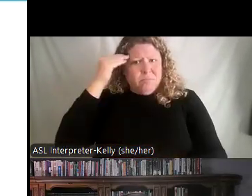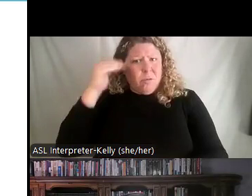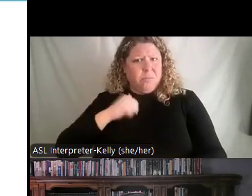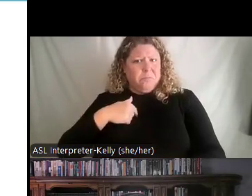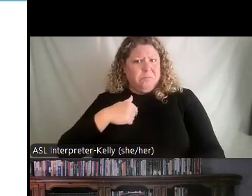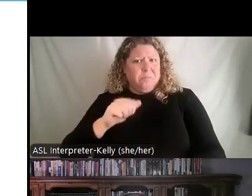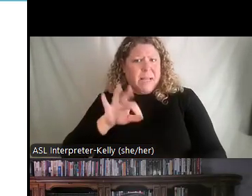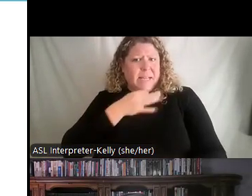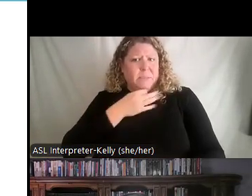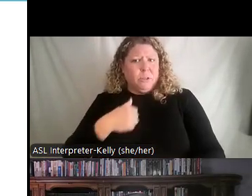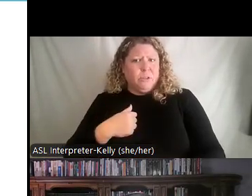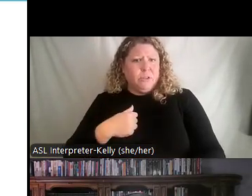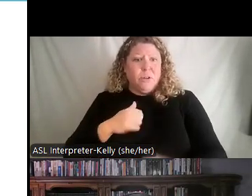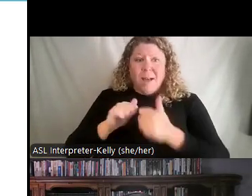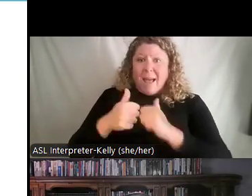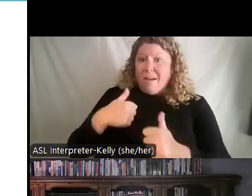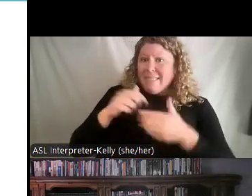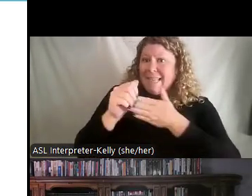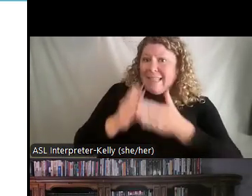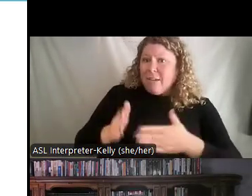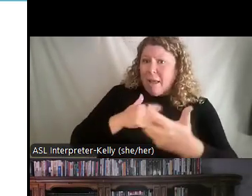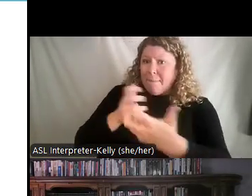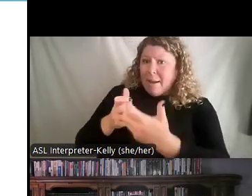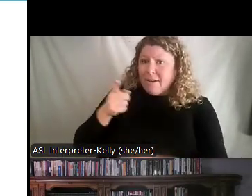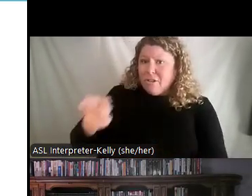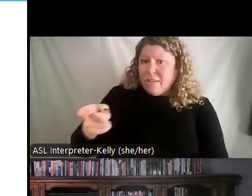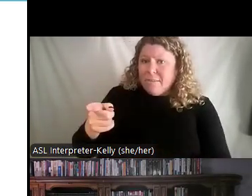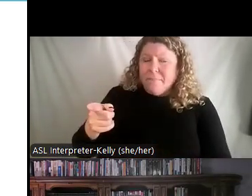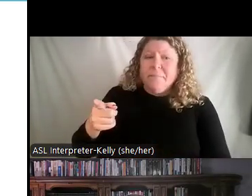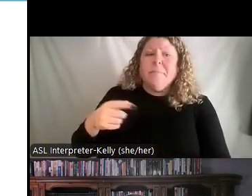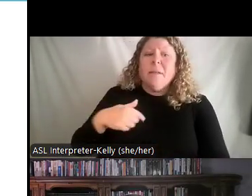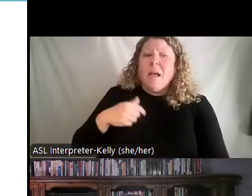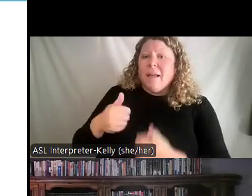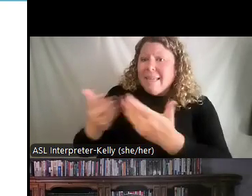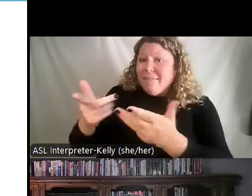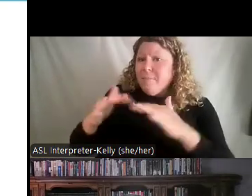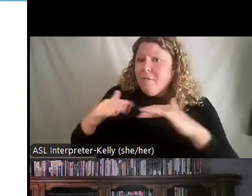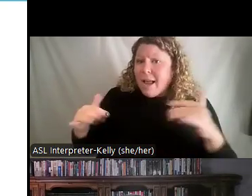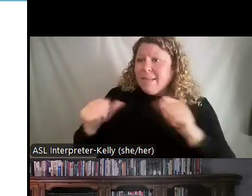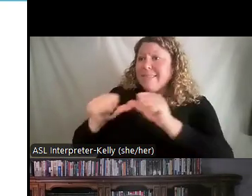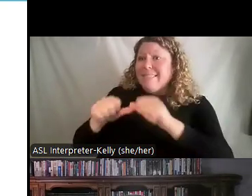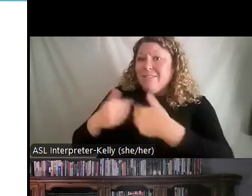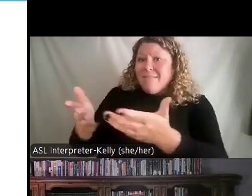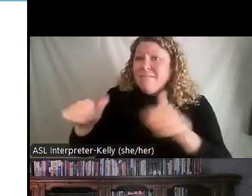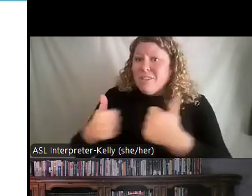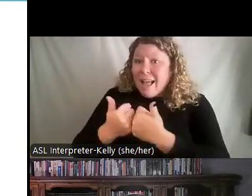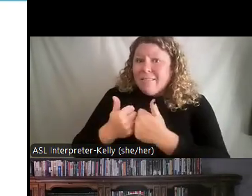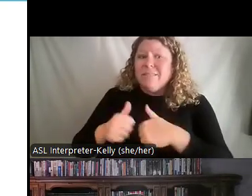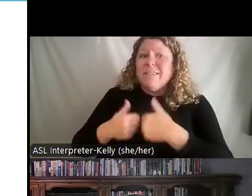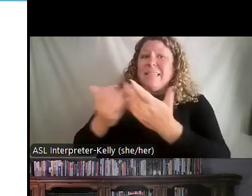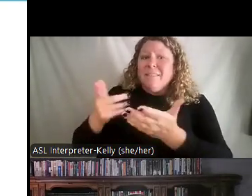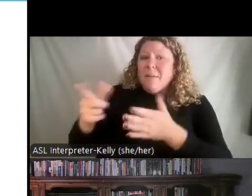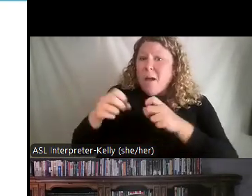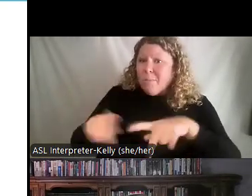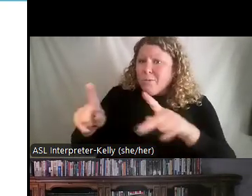So how do we show up for them? Again, we want to give them variety. We want to give them challenges. We want to give them opportunity to grow and expand